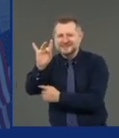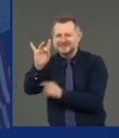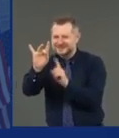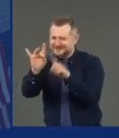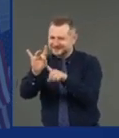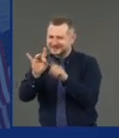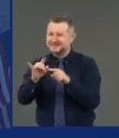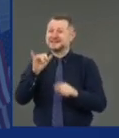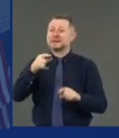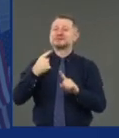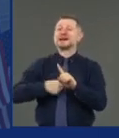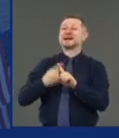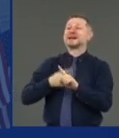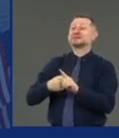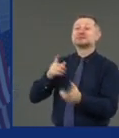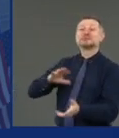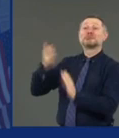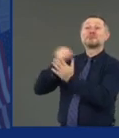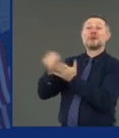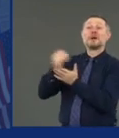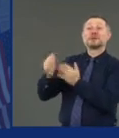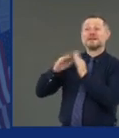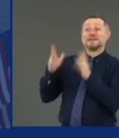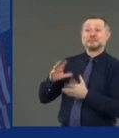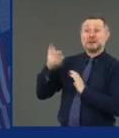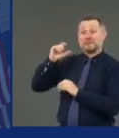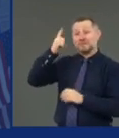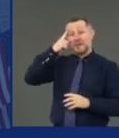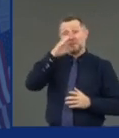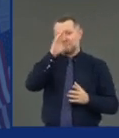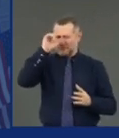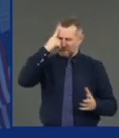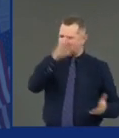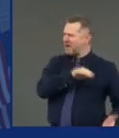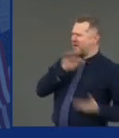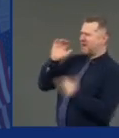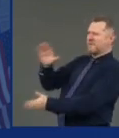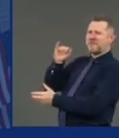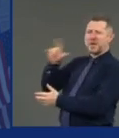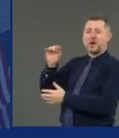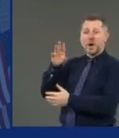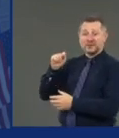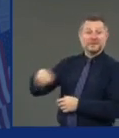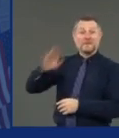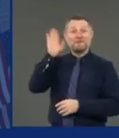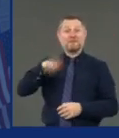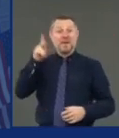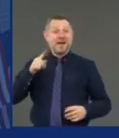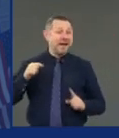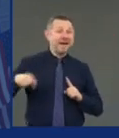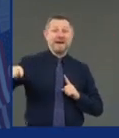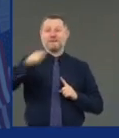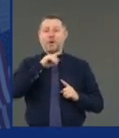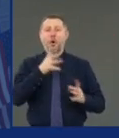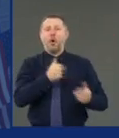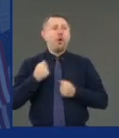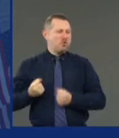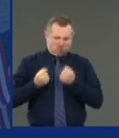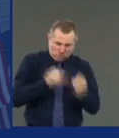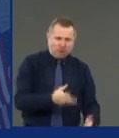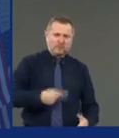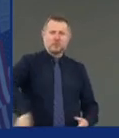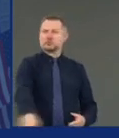where the government bailed them out, the big banks that created the problem. And they used the money to pay